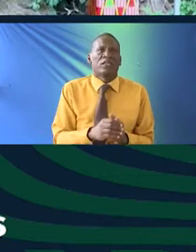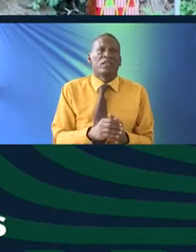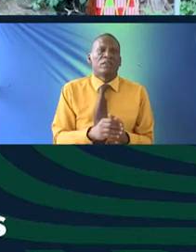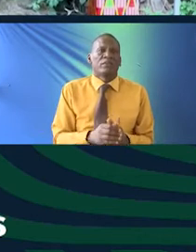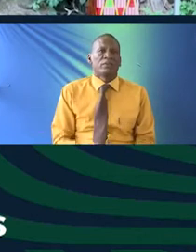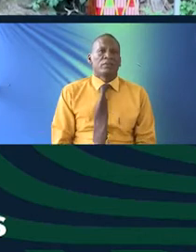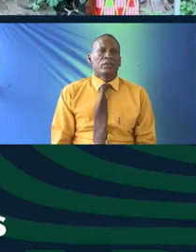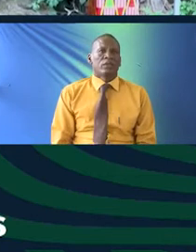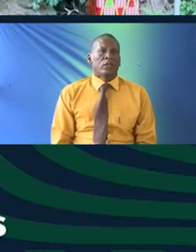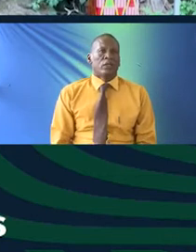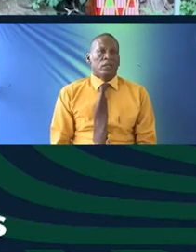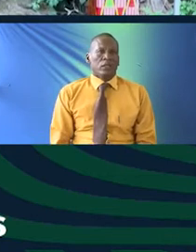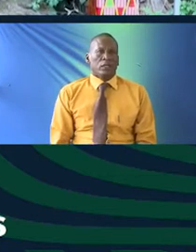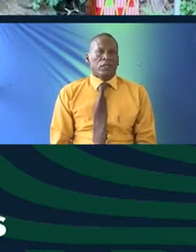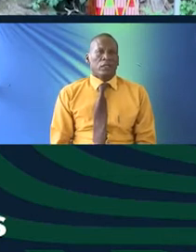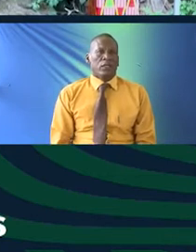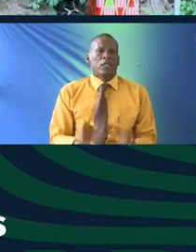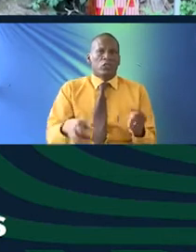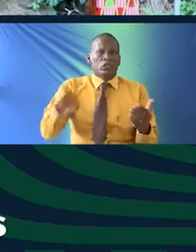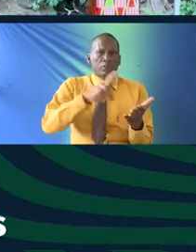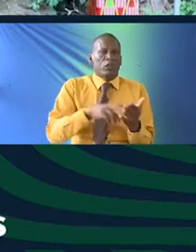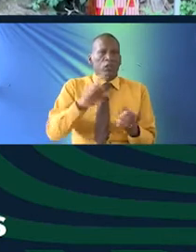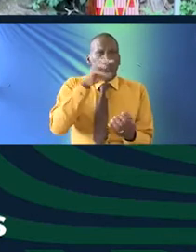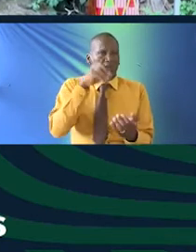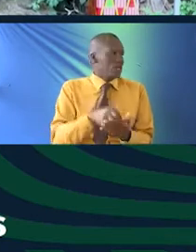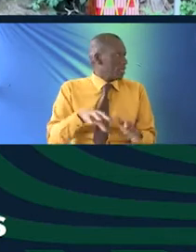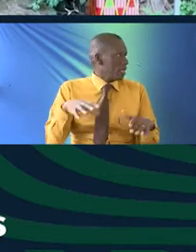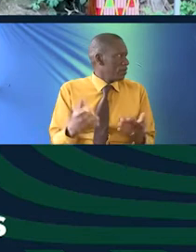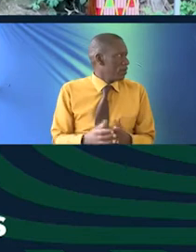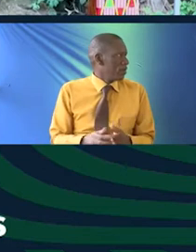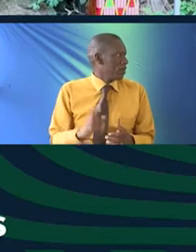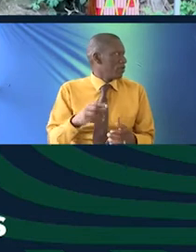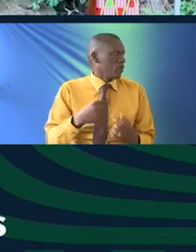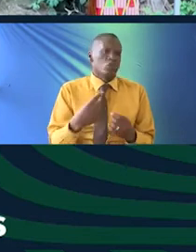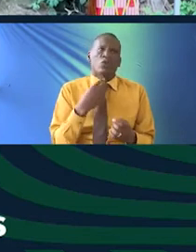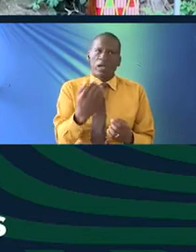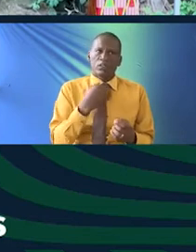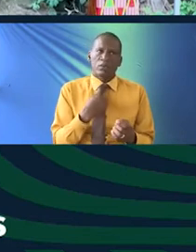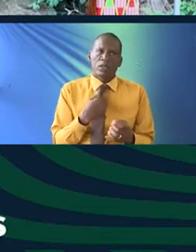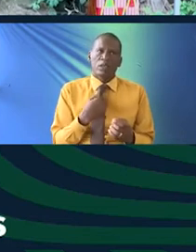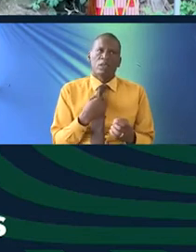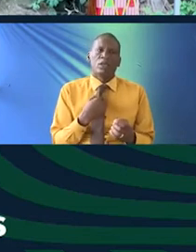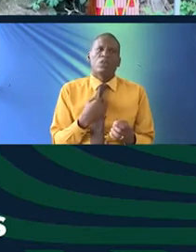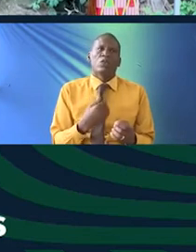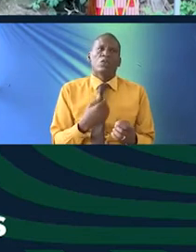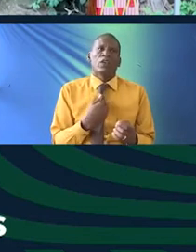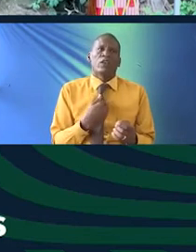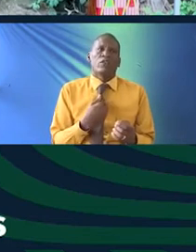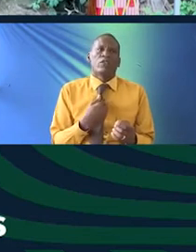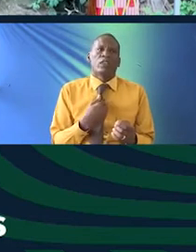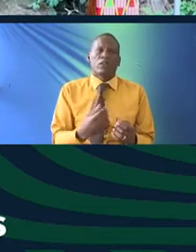do you want to go first no you go just could you repeat your question again about the the one that you directed to me okay so there are